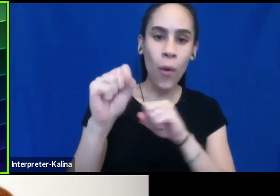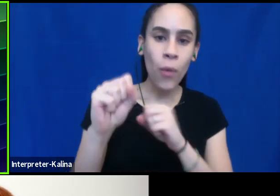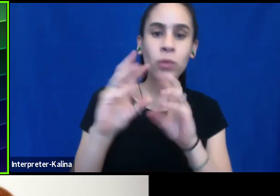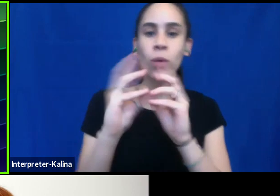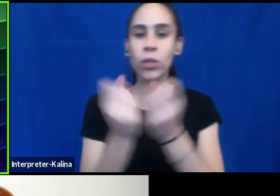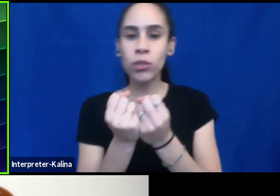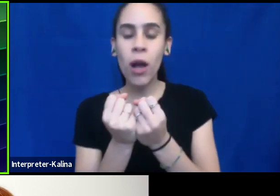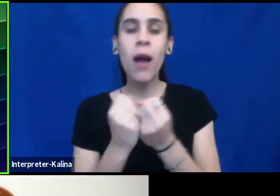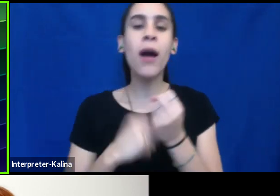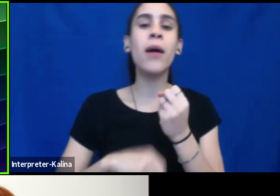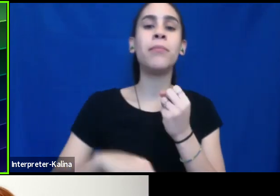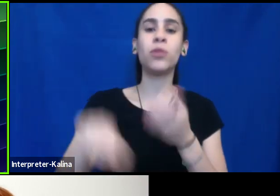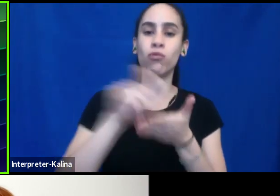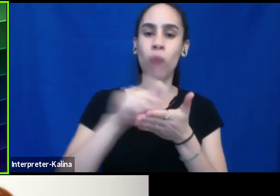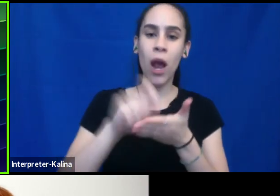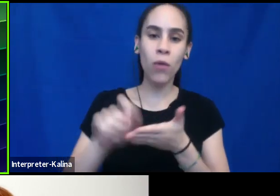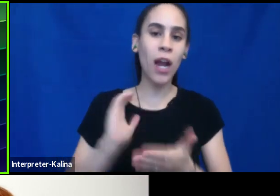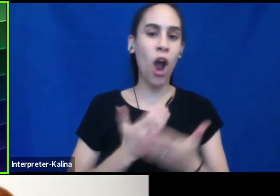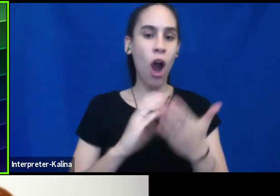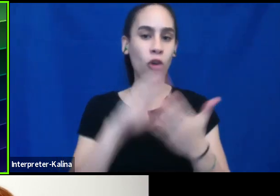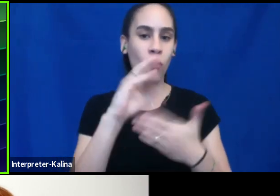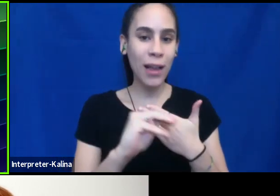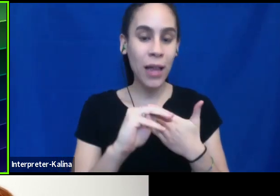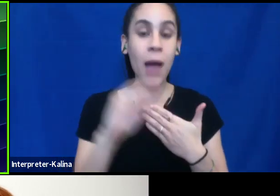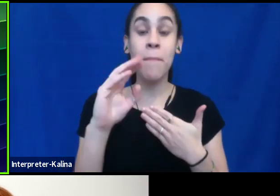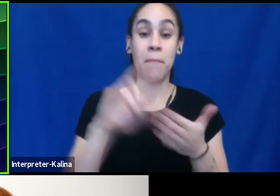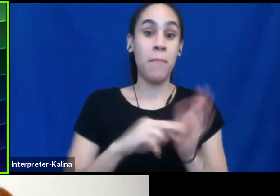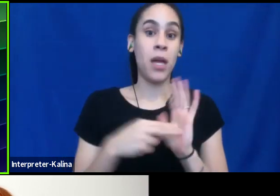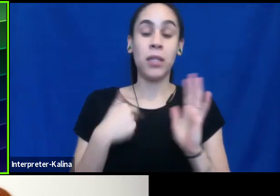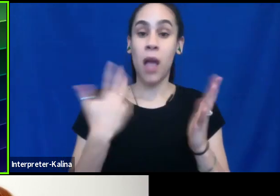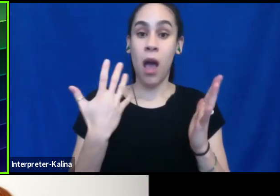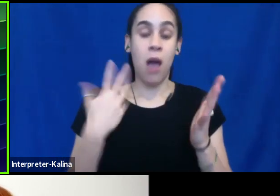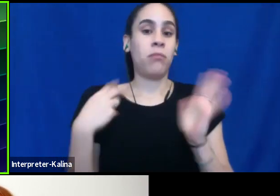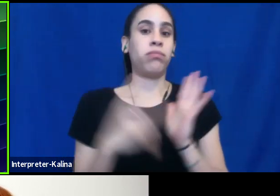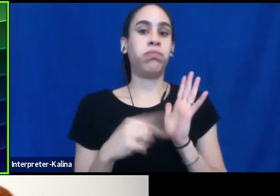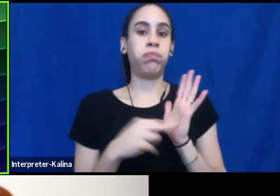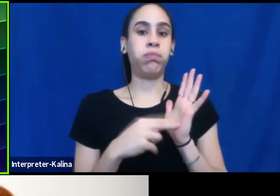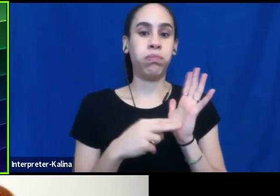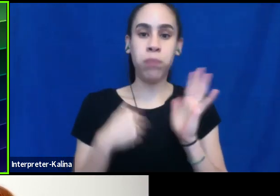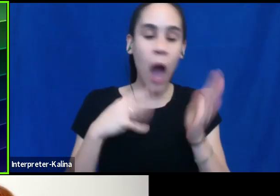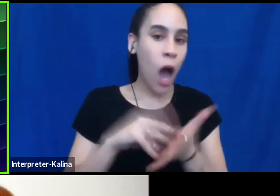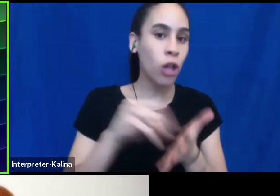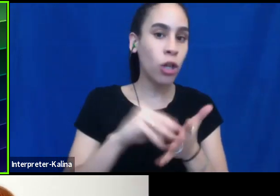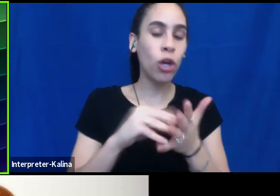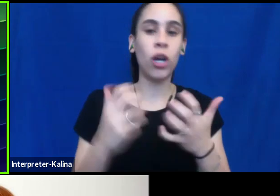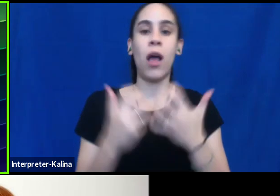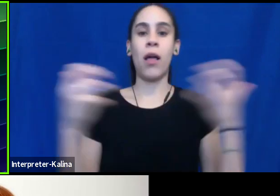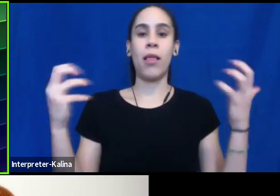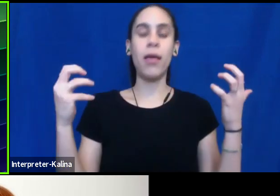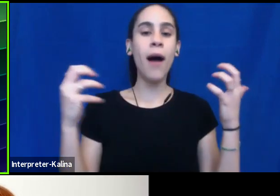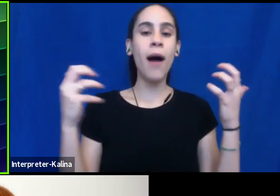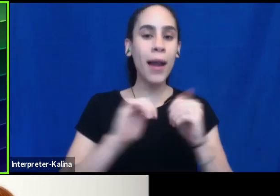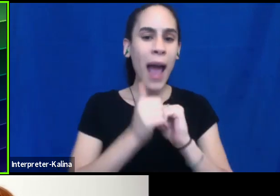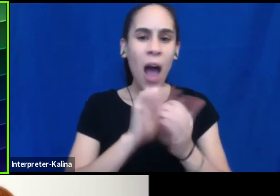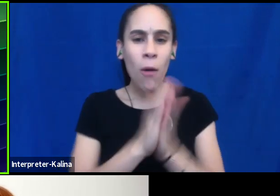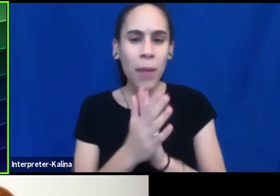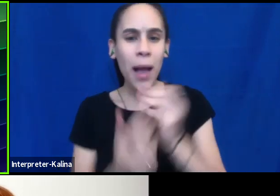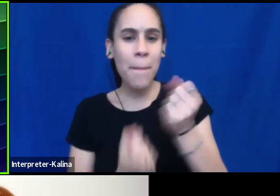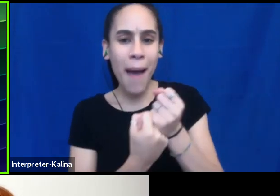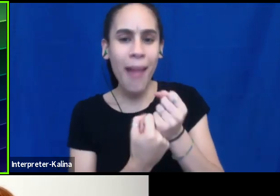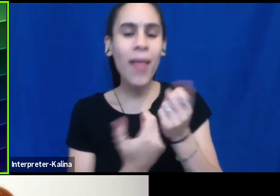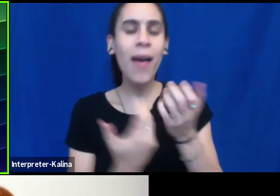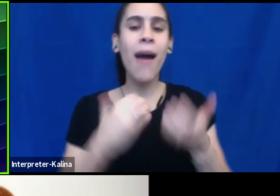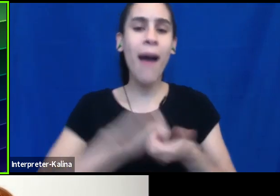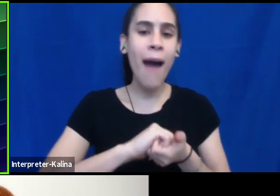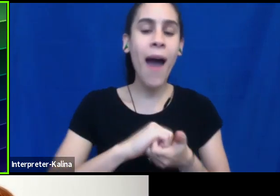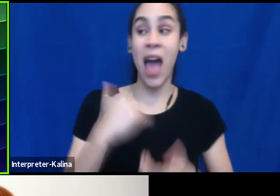So I ended up with just a wealth of knowledge in my head about how to be an ally. Um, and I knew this stuff was really